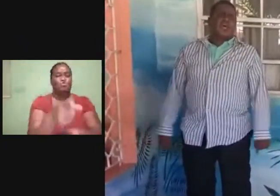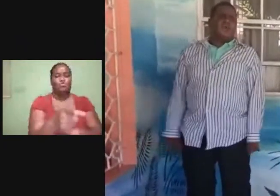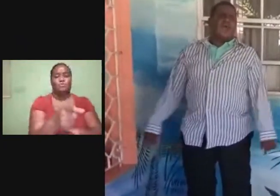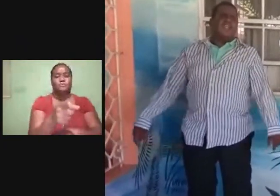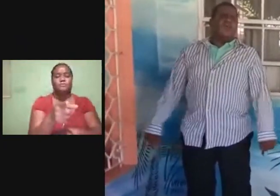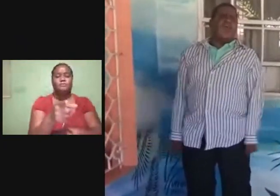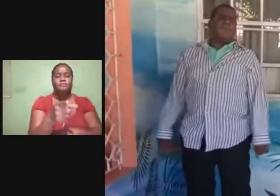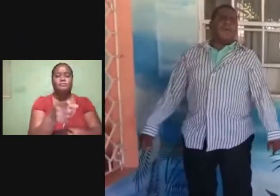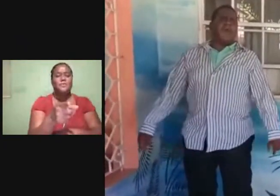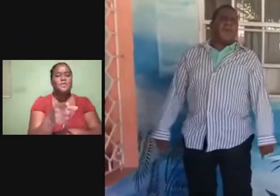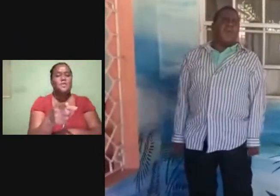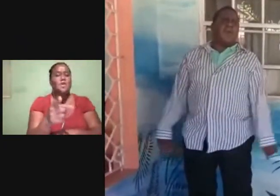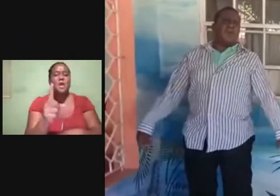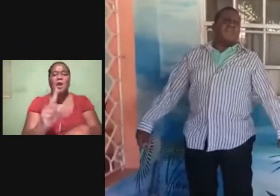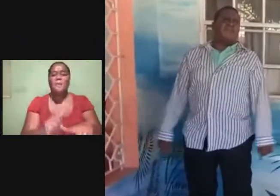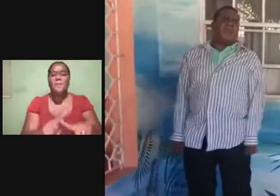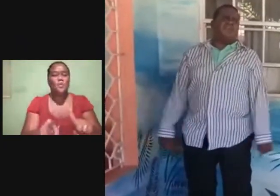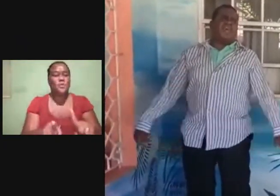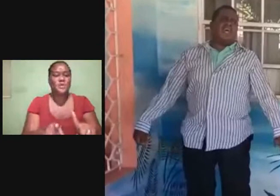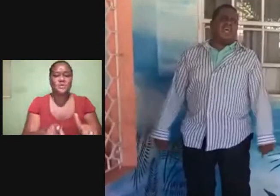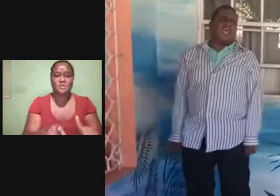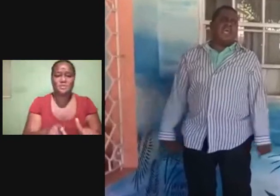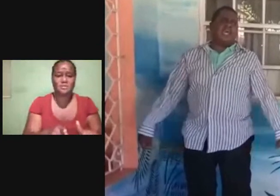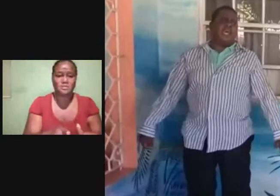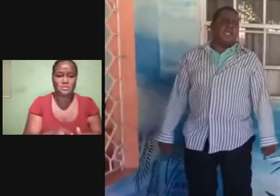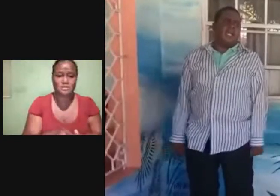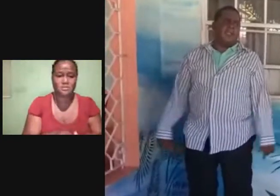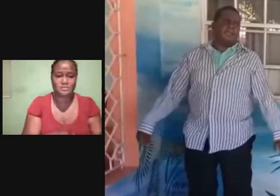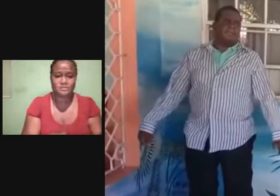The Lord you're up on the mountain,